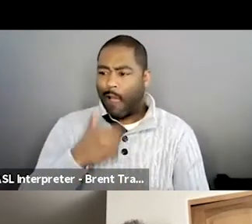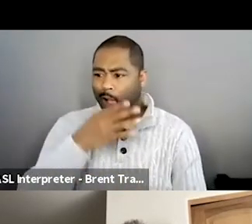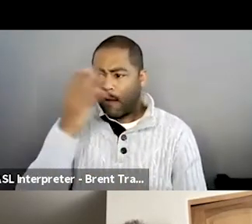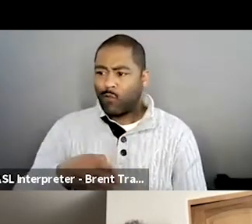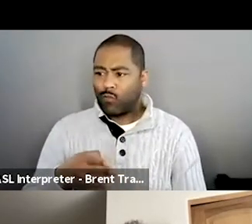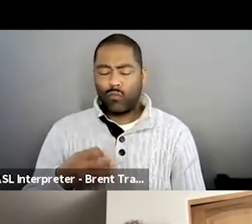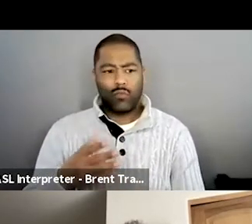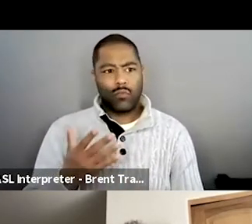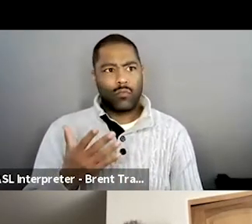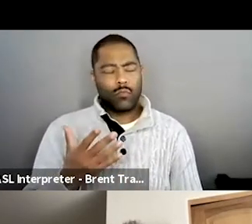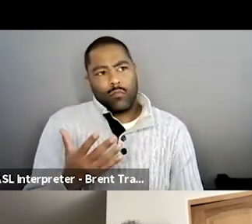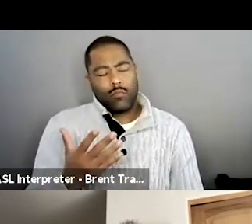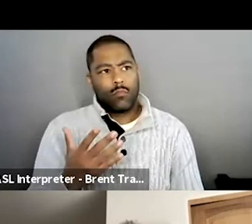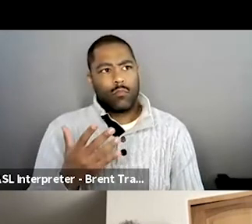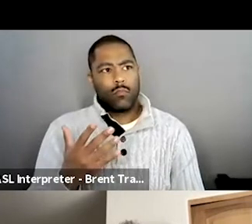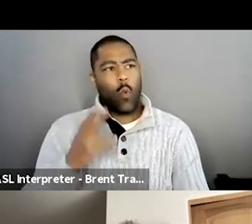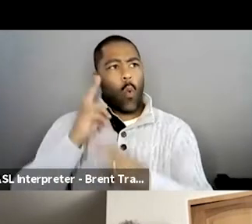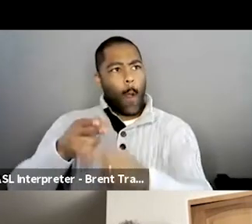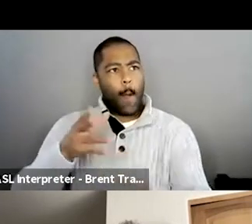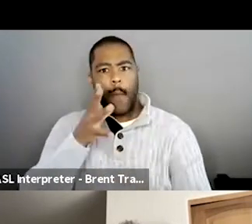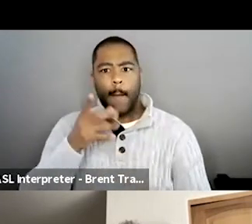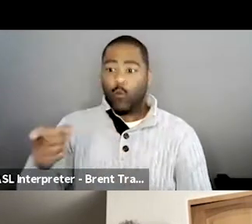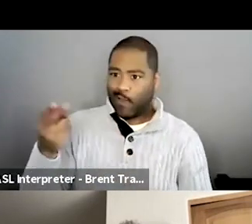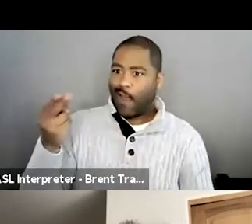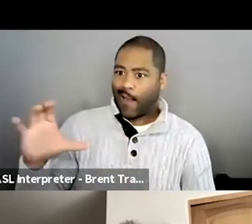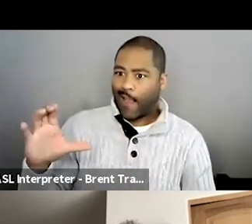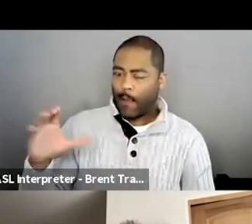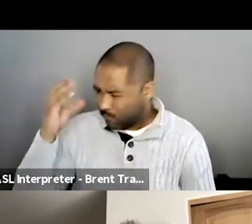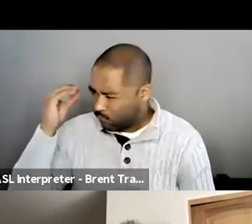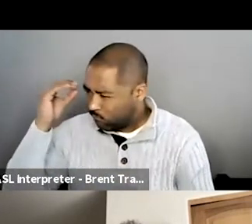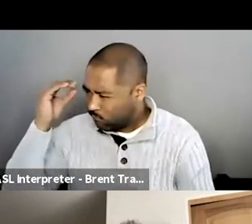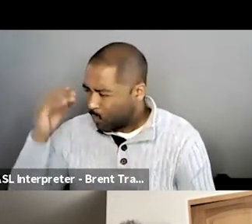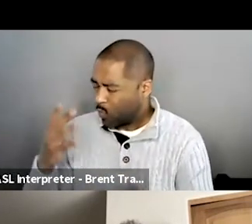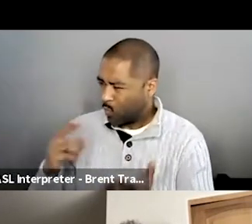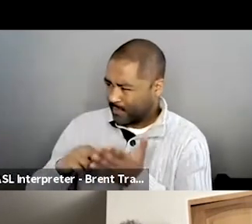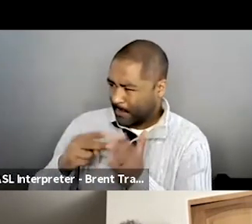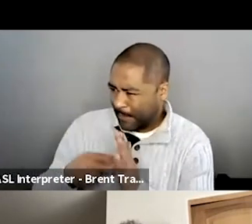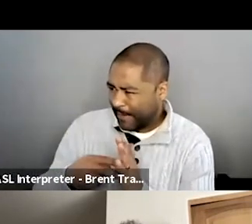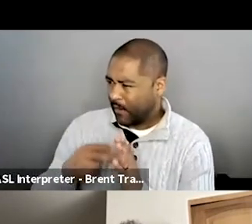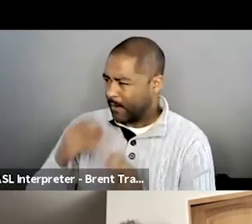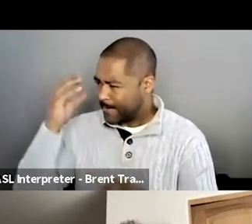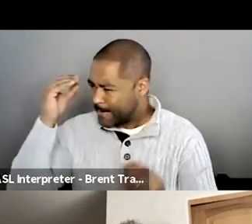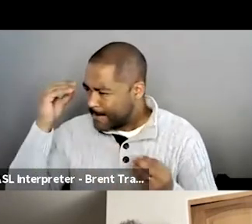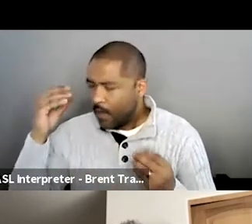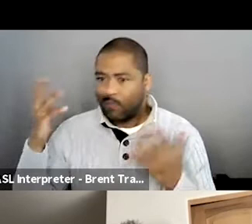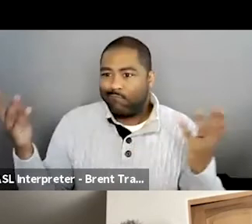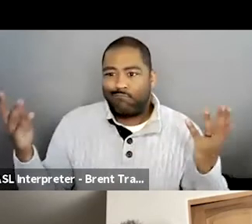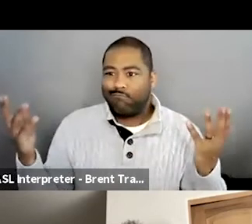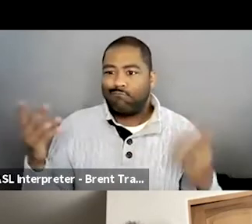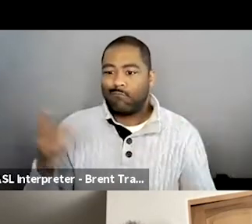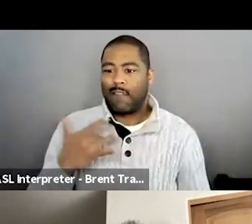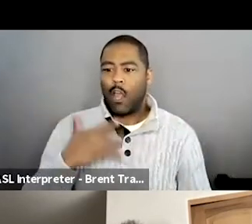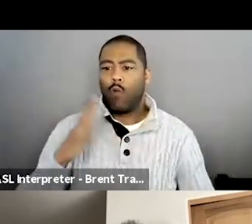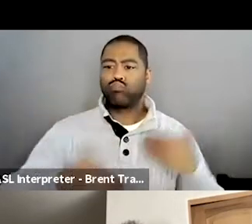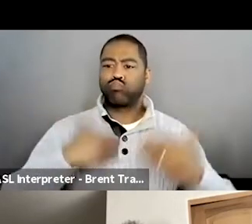don't, I still can't see it as like a full, like, I don't know. don't see it as something as separate from